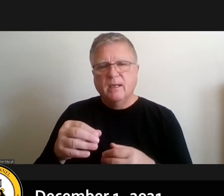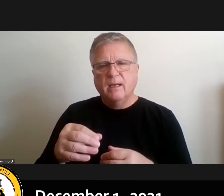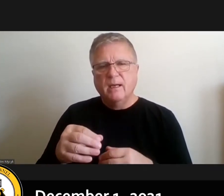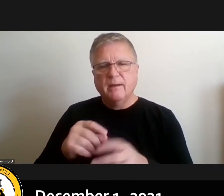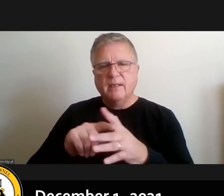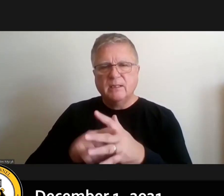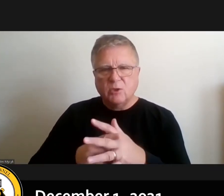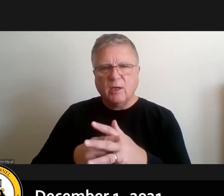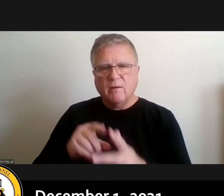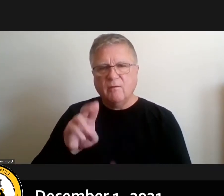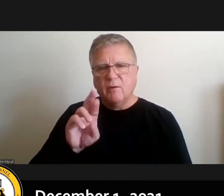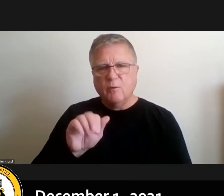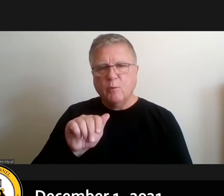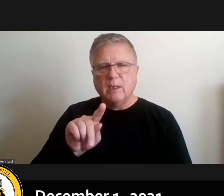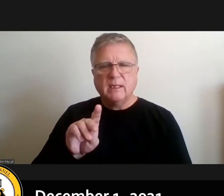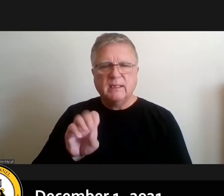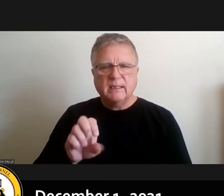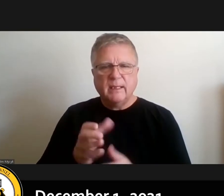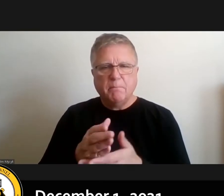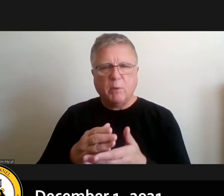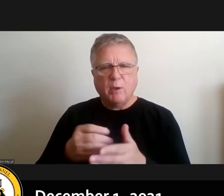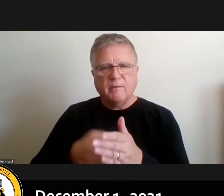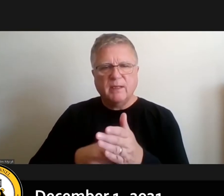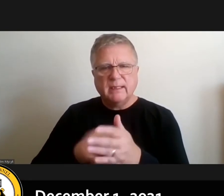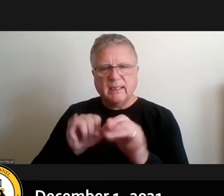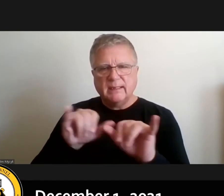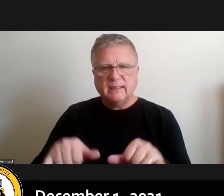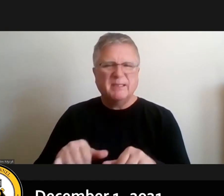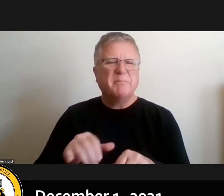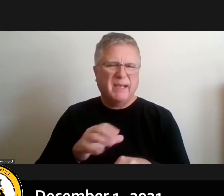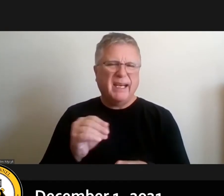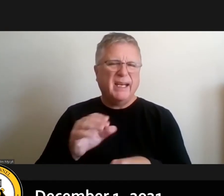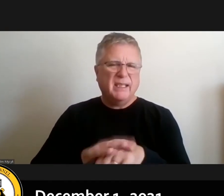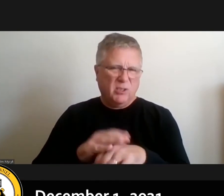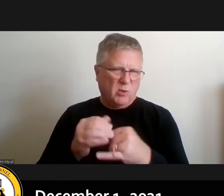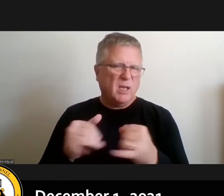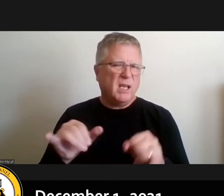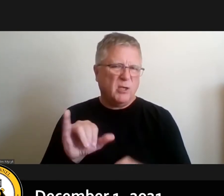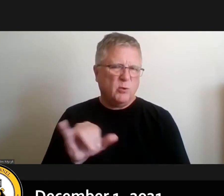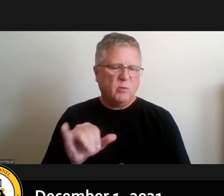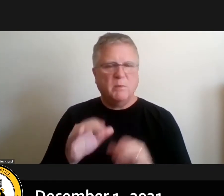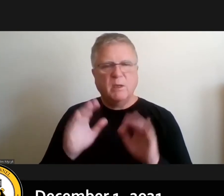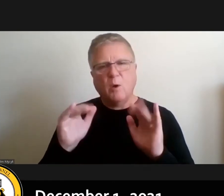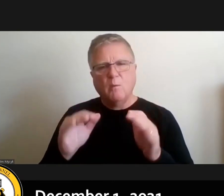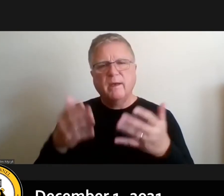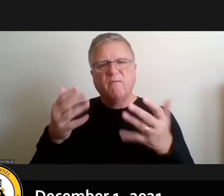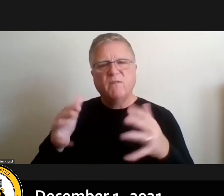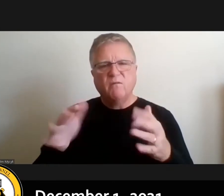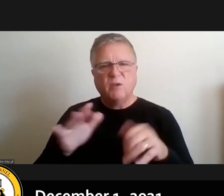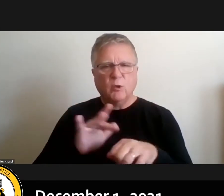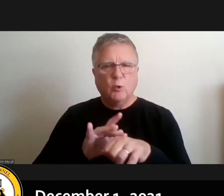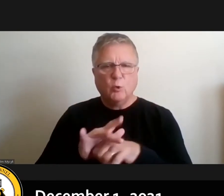of the tax system and then the online as well but we hope to have that done in early 2022